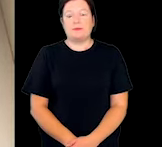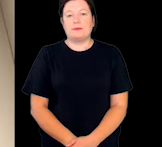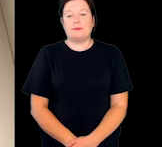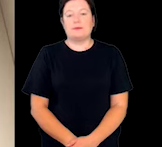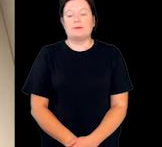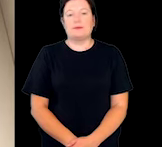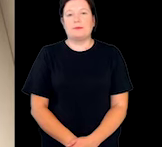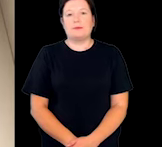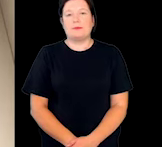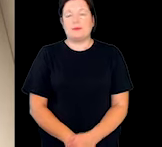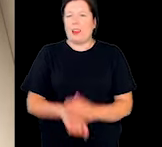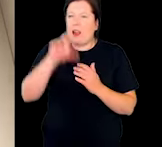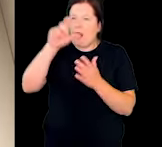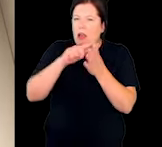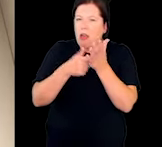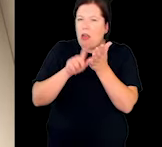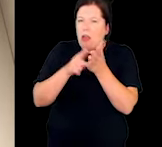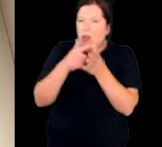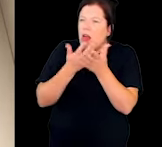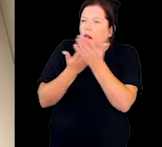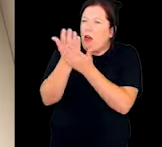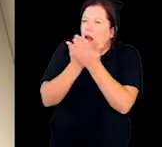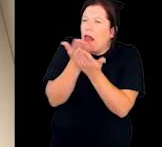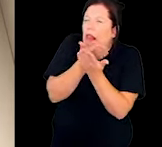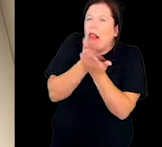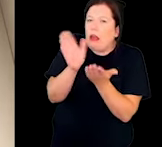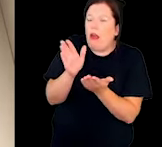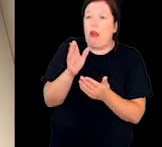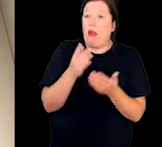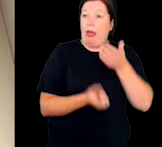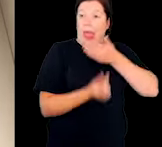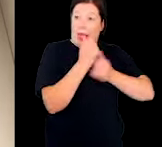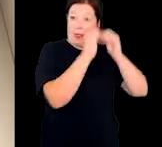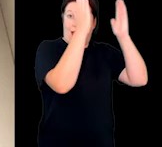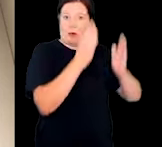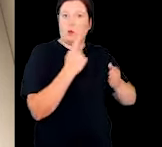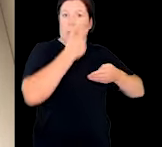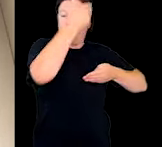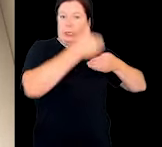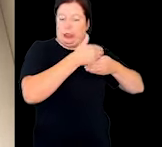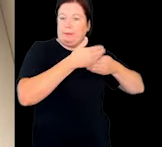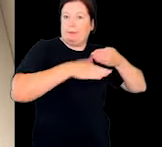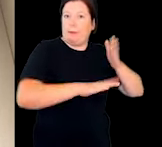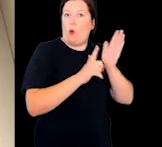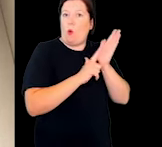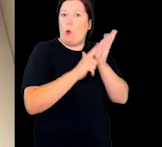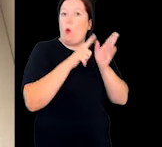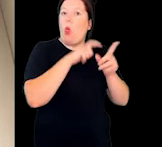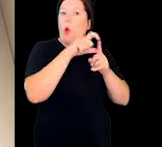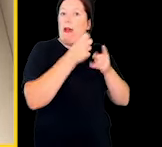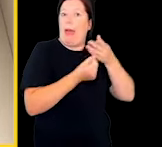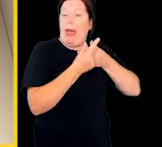I just need to clarify. When Lloyd was dangled out of the window, who was in charge?